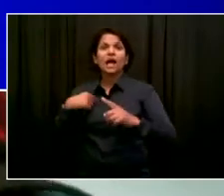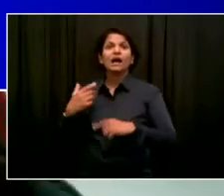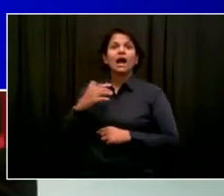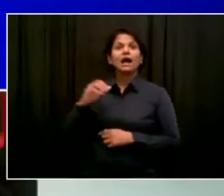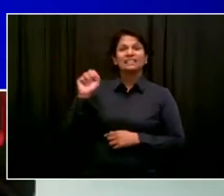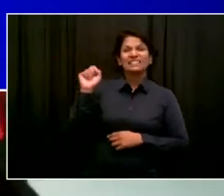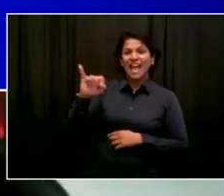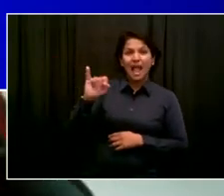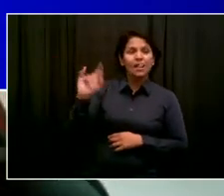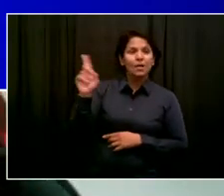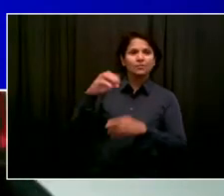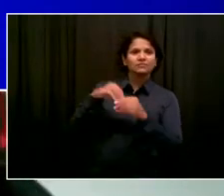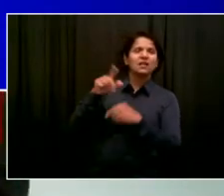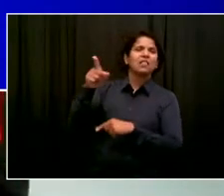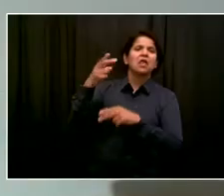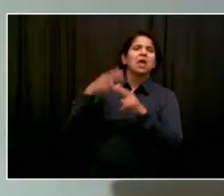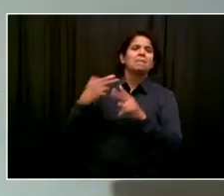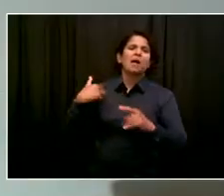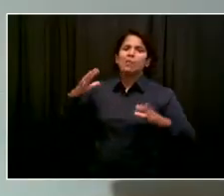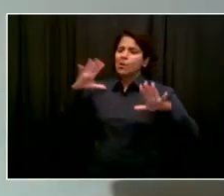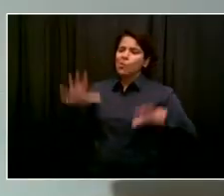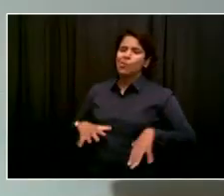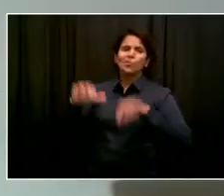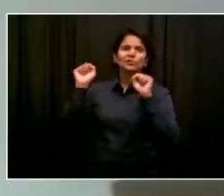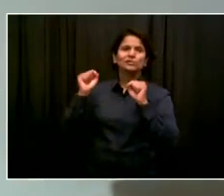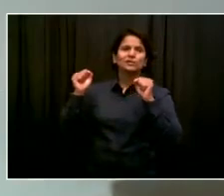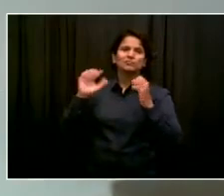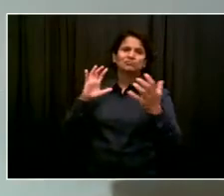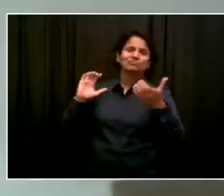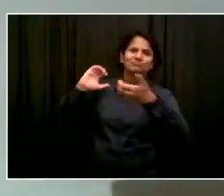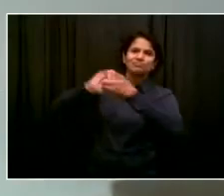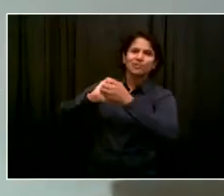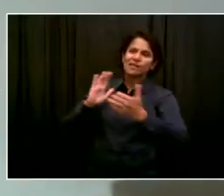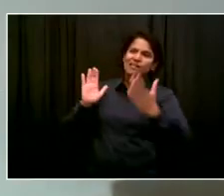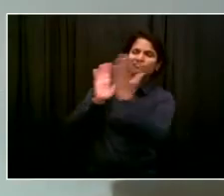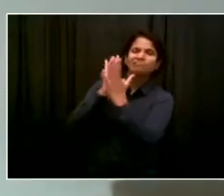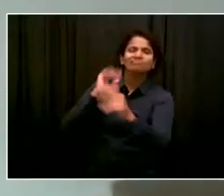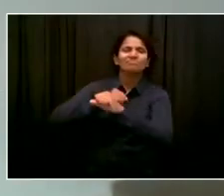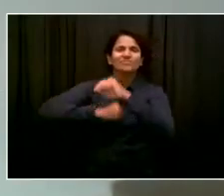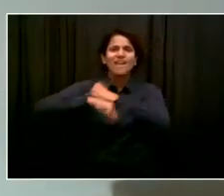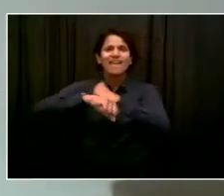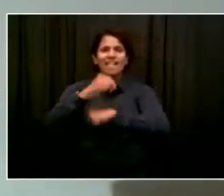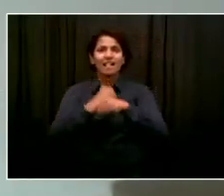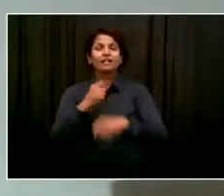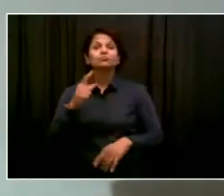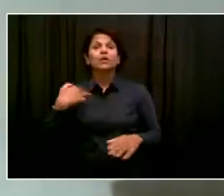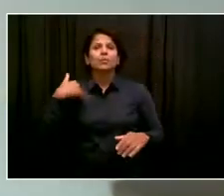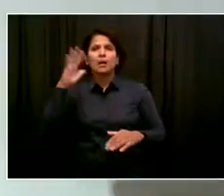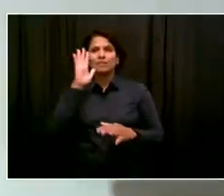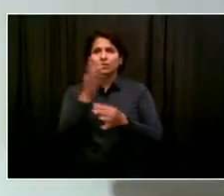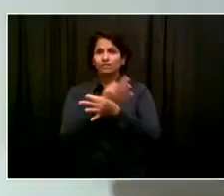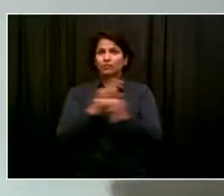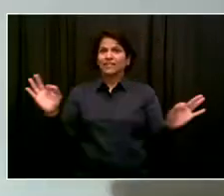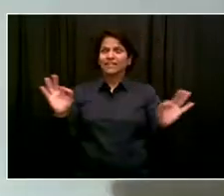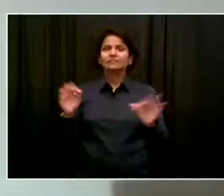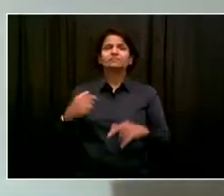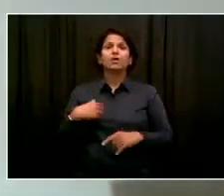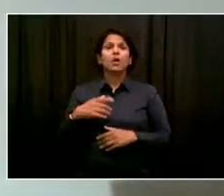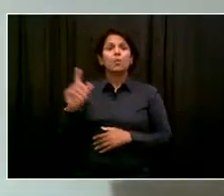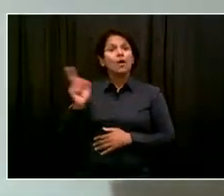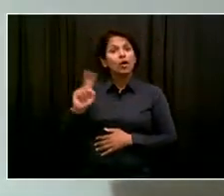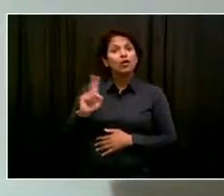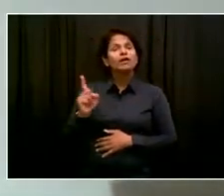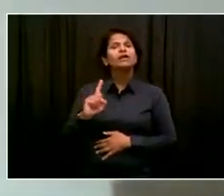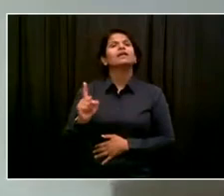it's going to be a dope concert. You know, it's free. It's going to be at Midland Beach. You know, shout out everybody. They're just, I'm just